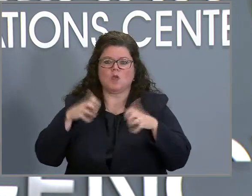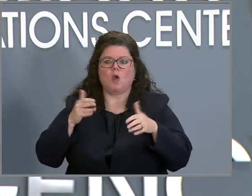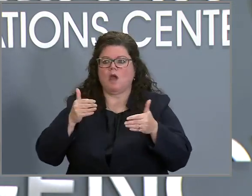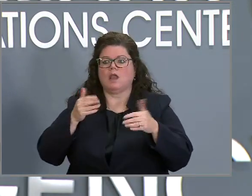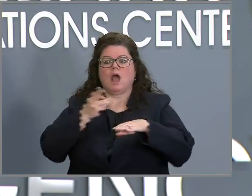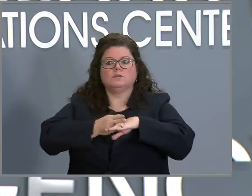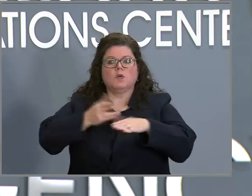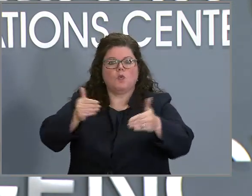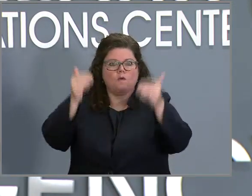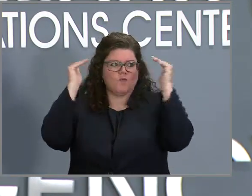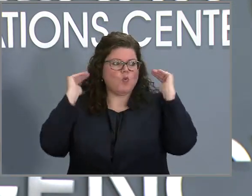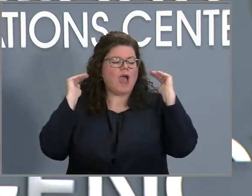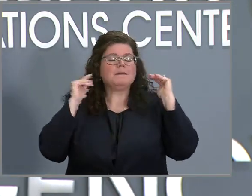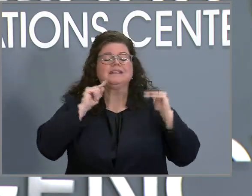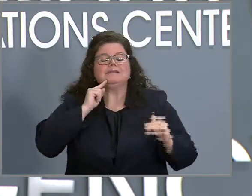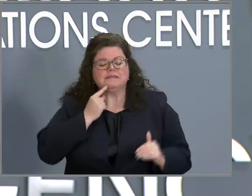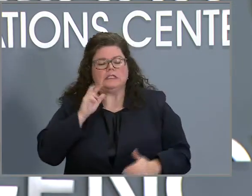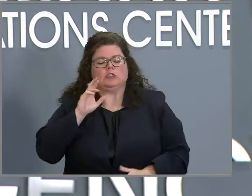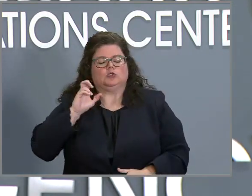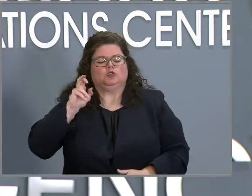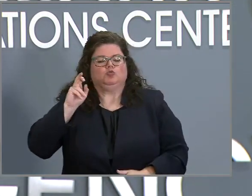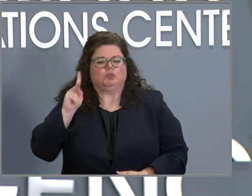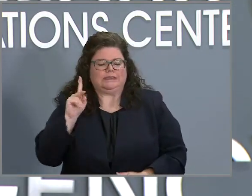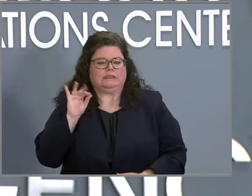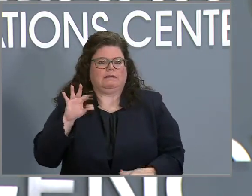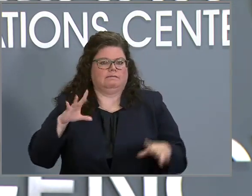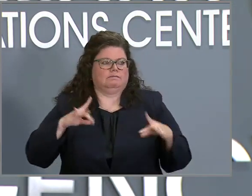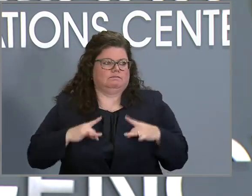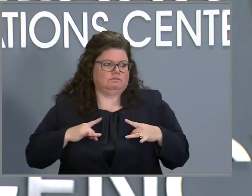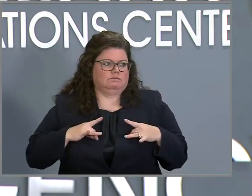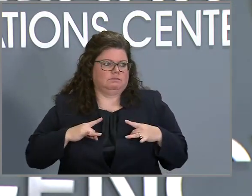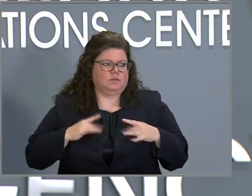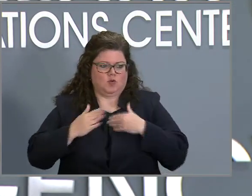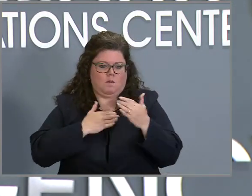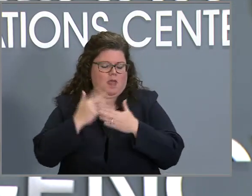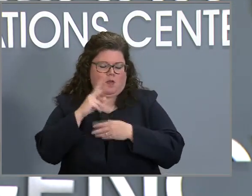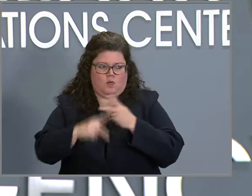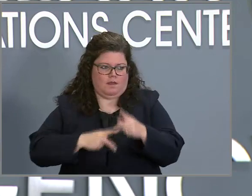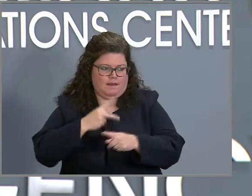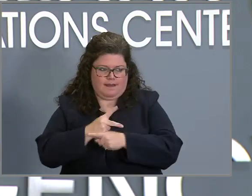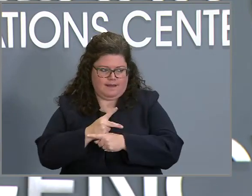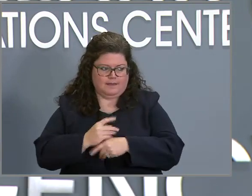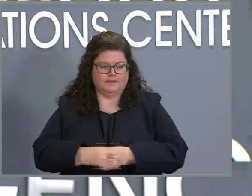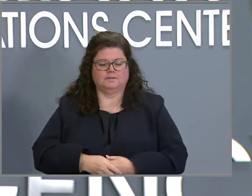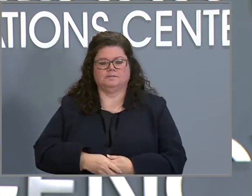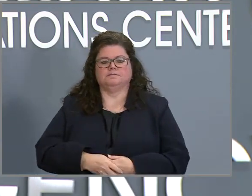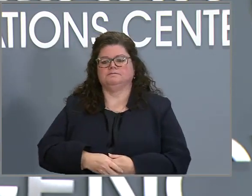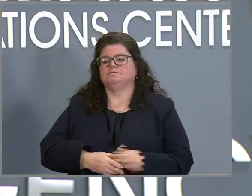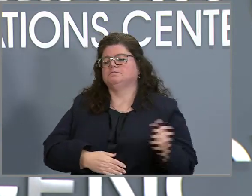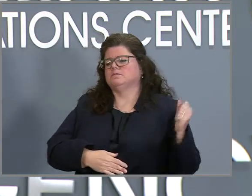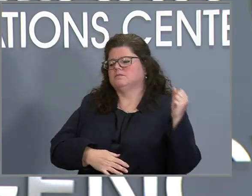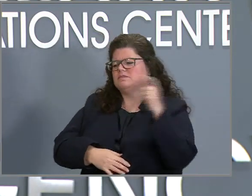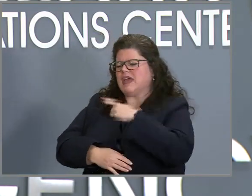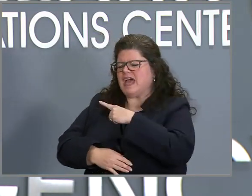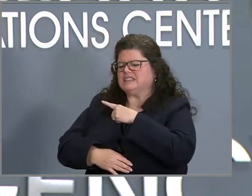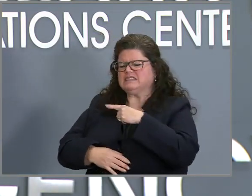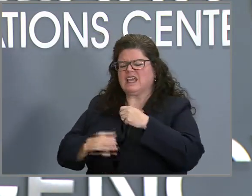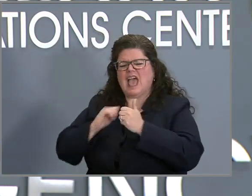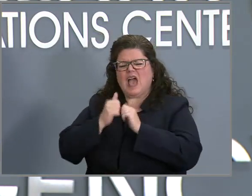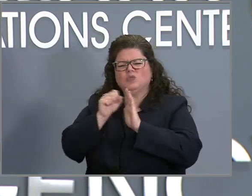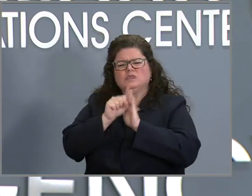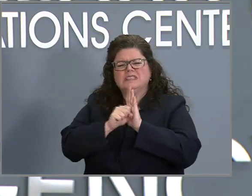a serious risk for both those individuals and for the hospital system. The state, what does the state use to determine which variant